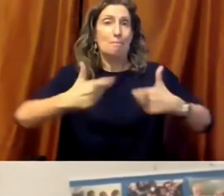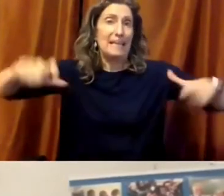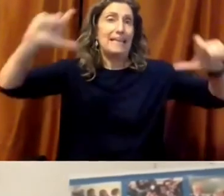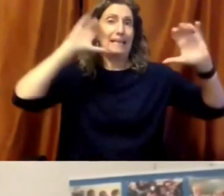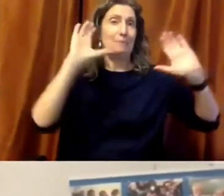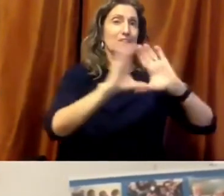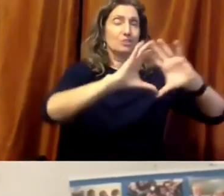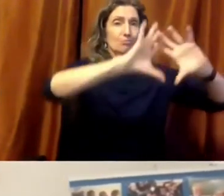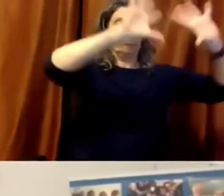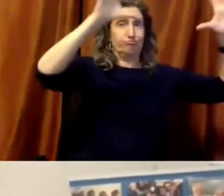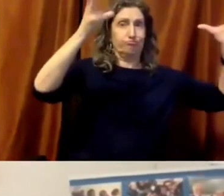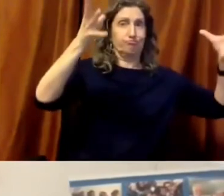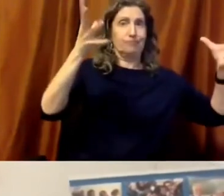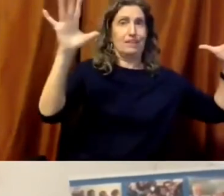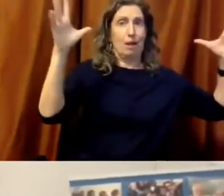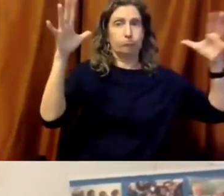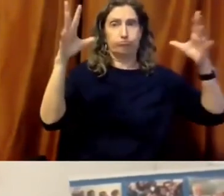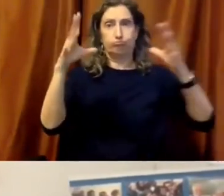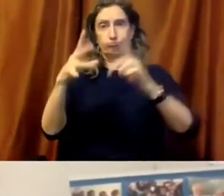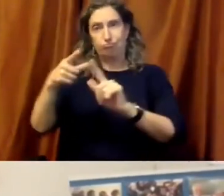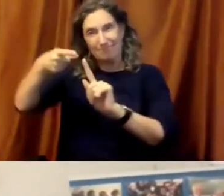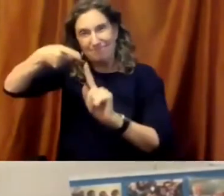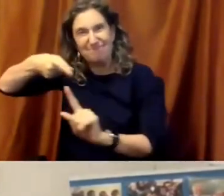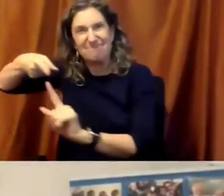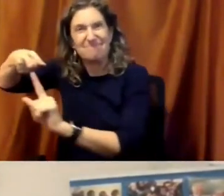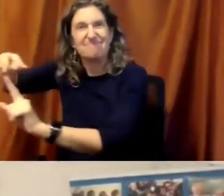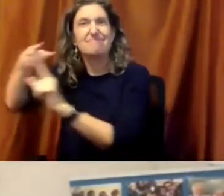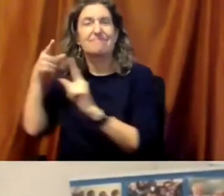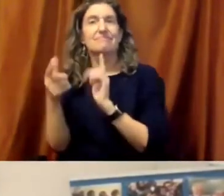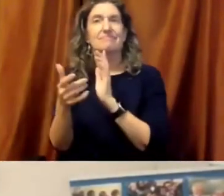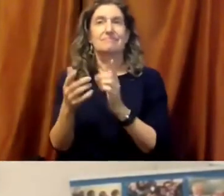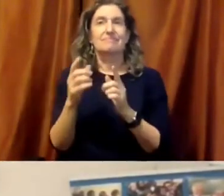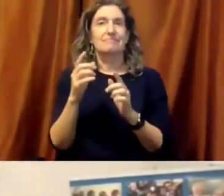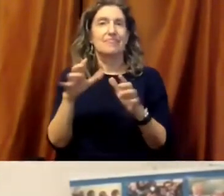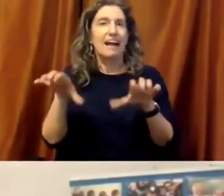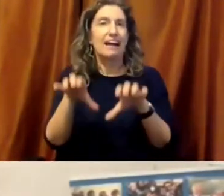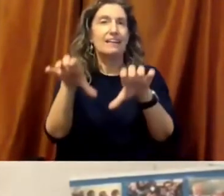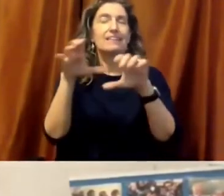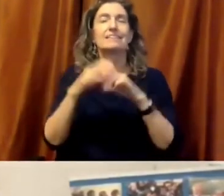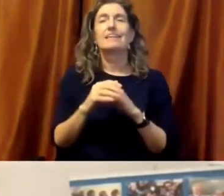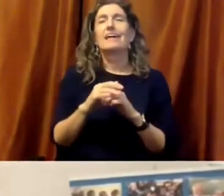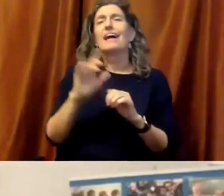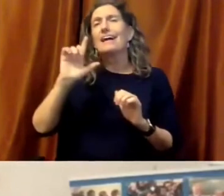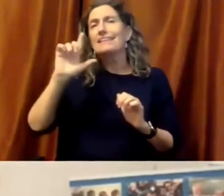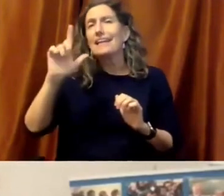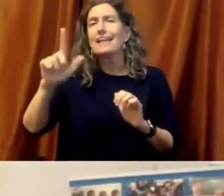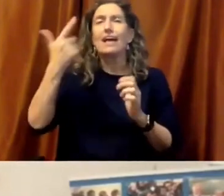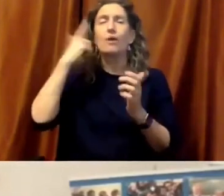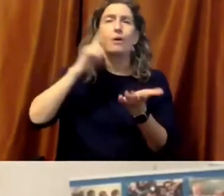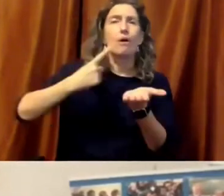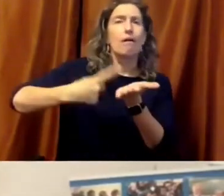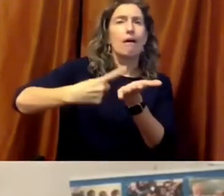we'll talk some about some of the efforts underway to make sure that we continue to stay connected and the ways to